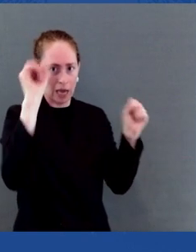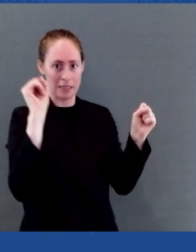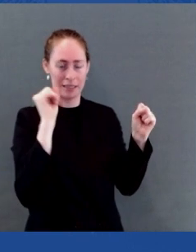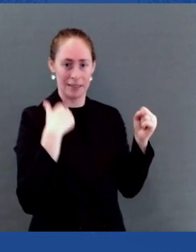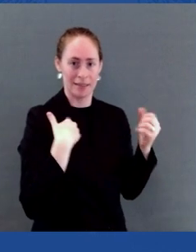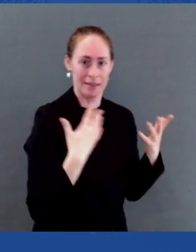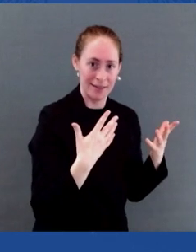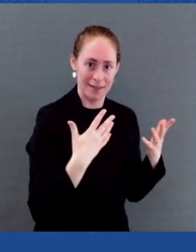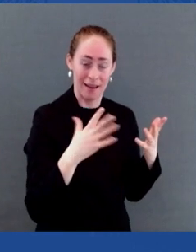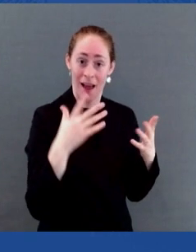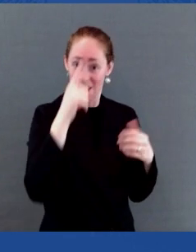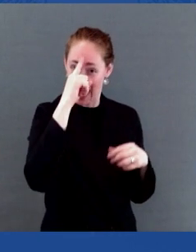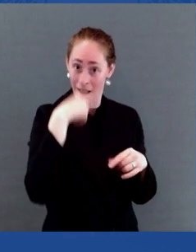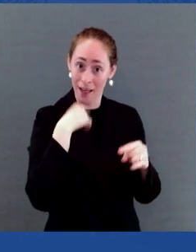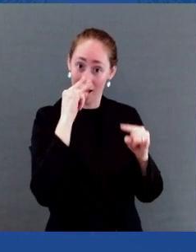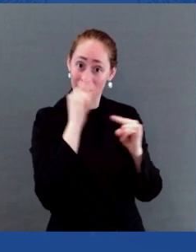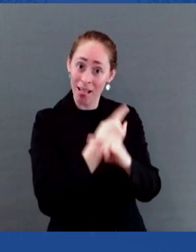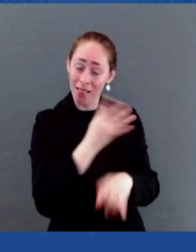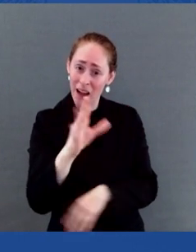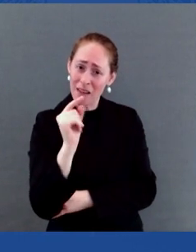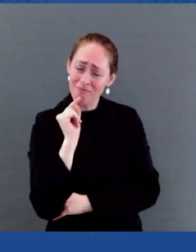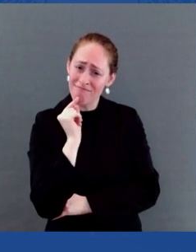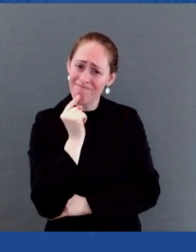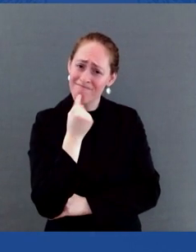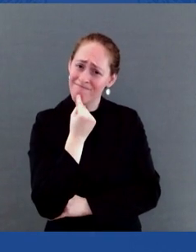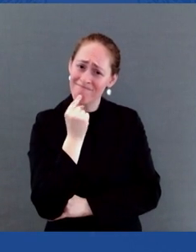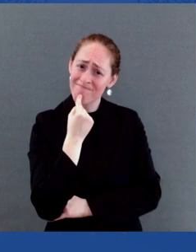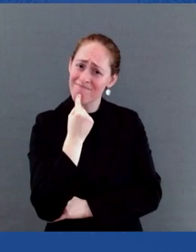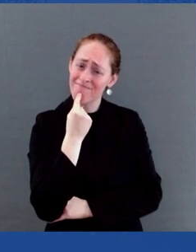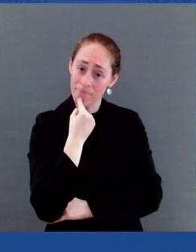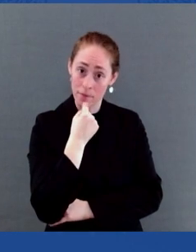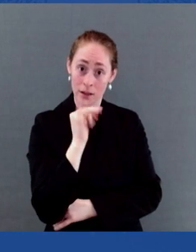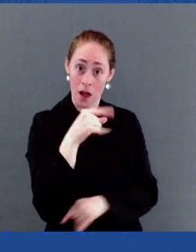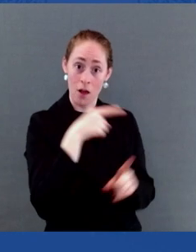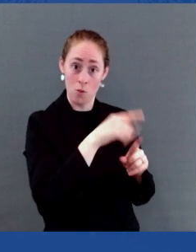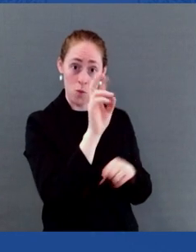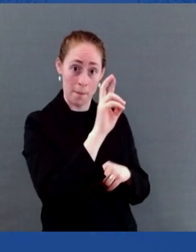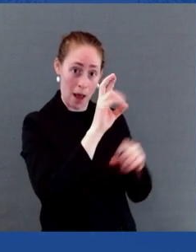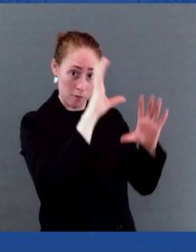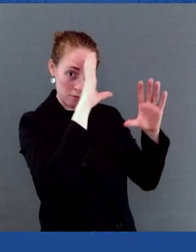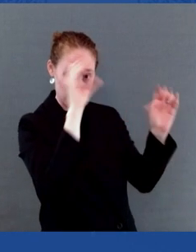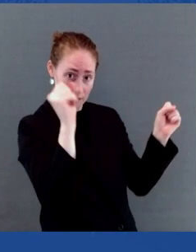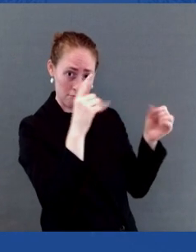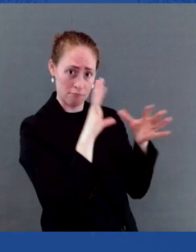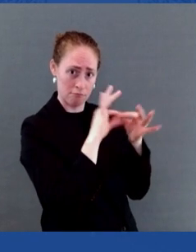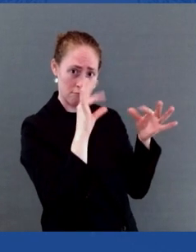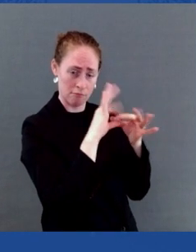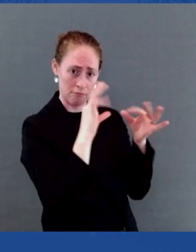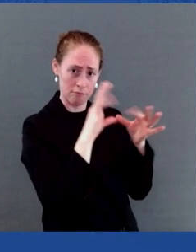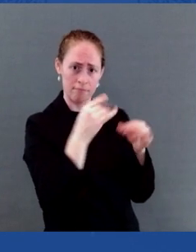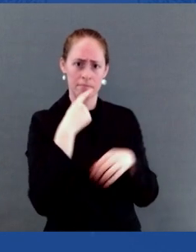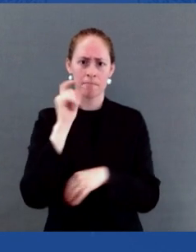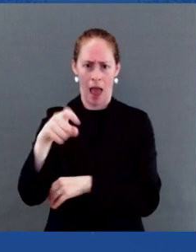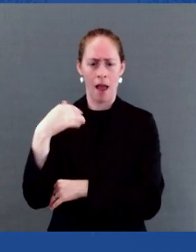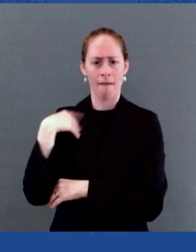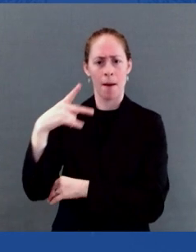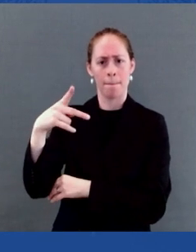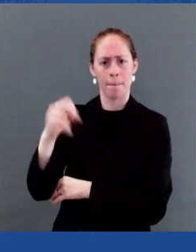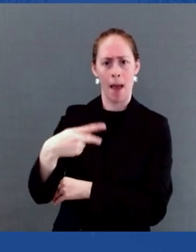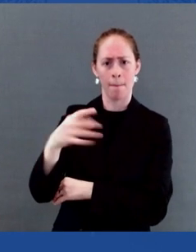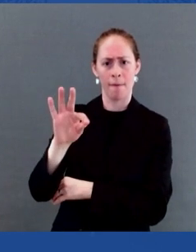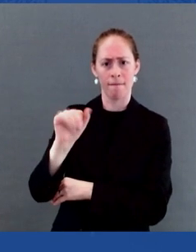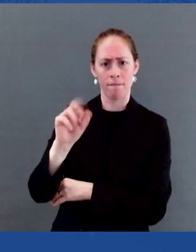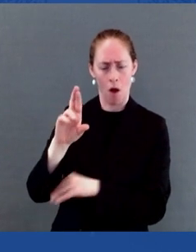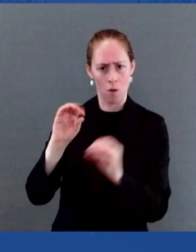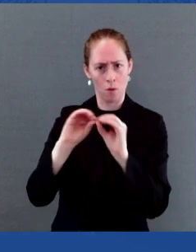pushed for PEPFAR as an undeniable proof of the good that American leadership and innovation can achieve in the world when we